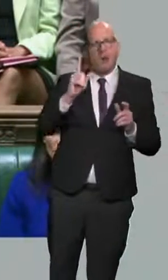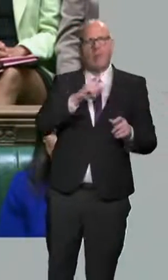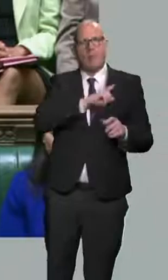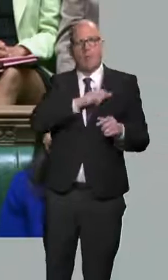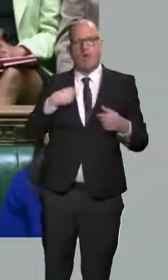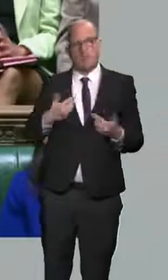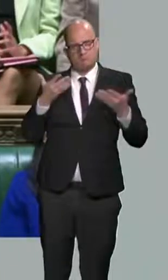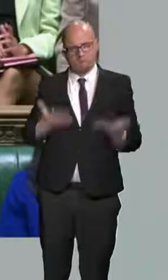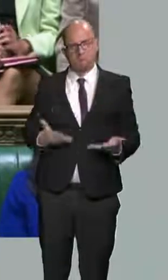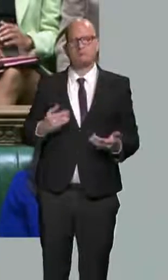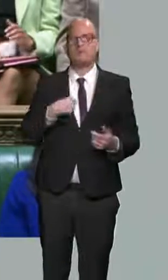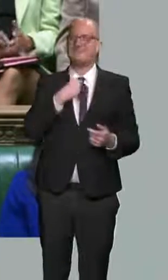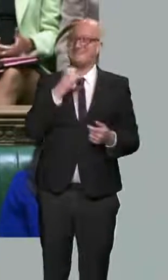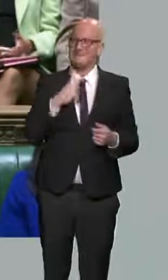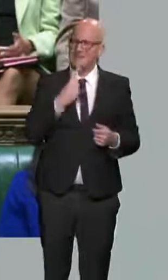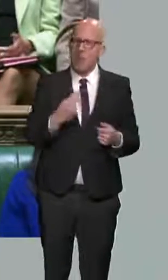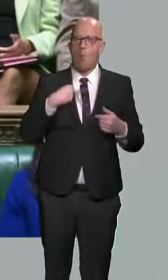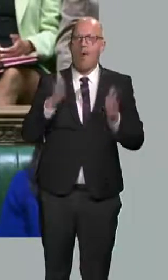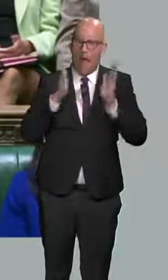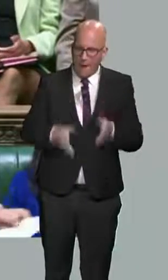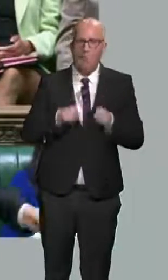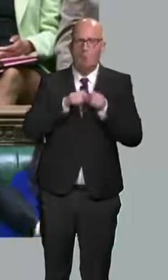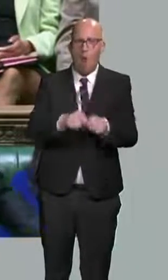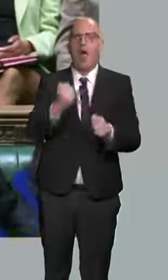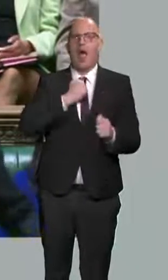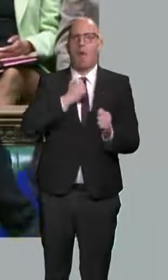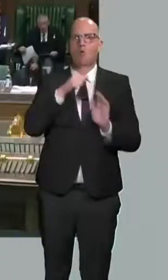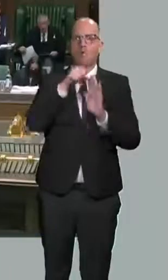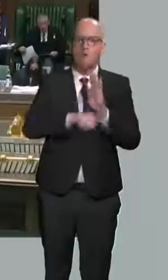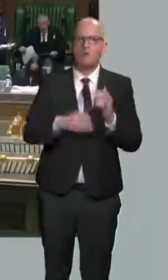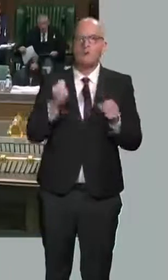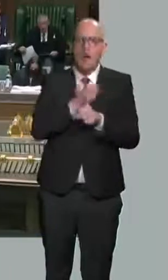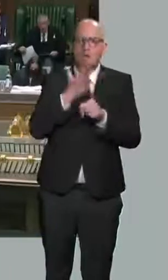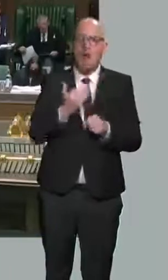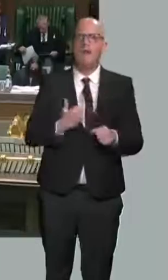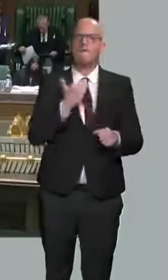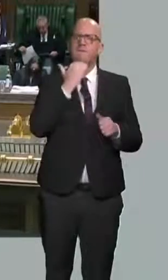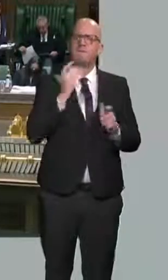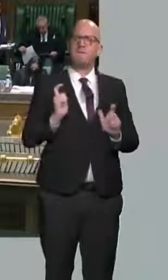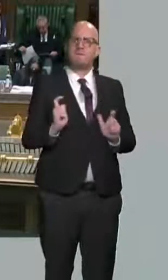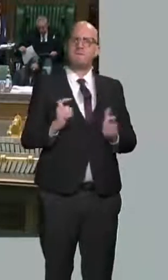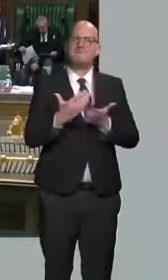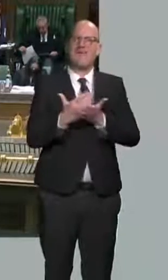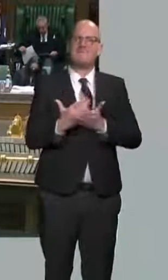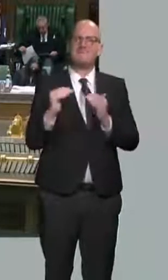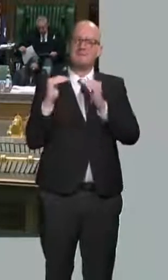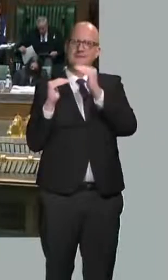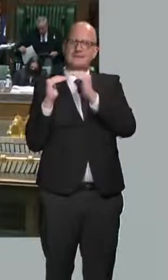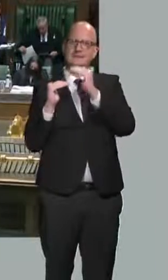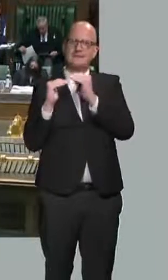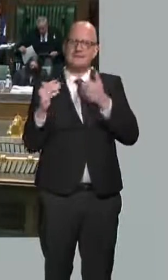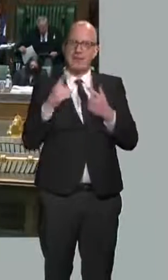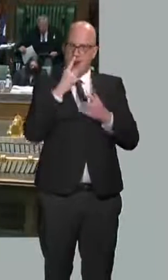is to meet our fiscal rules with a margin of safety. The OBR have not accounted for the full